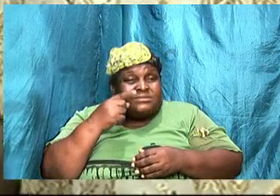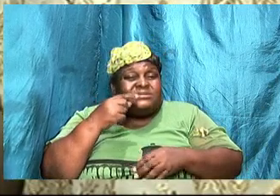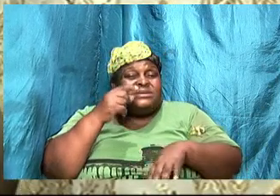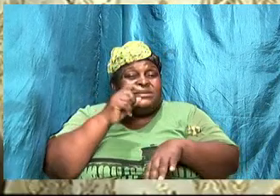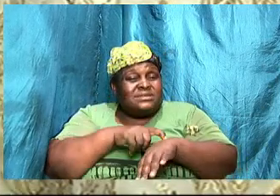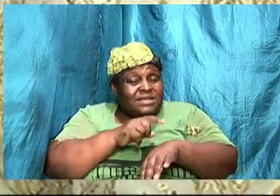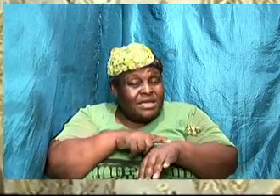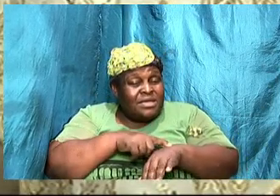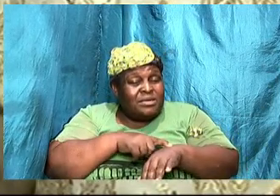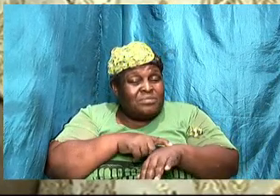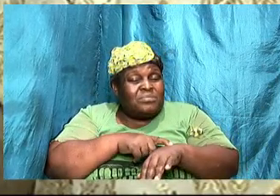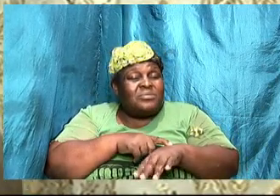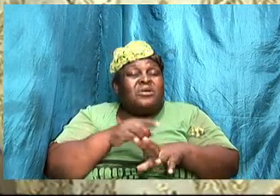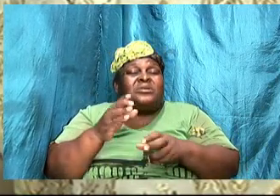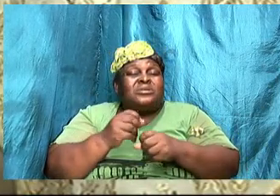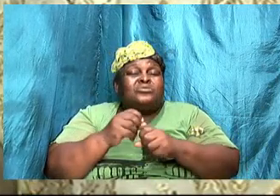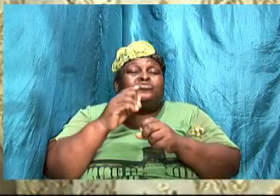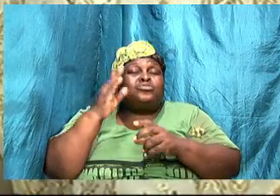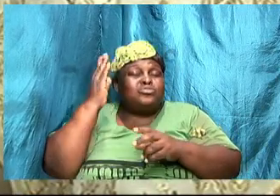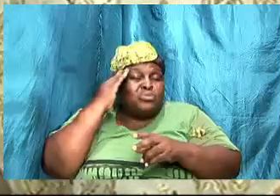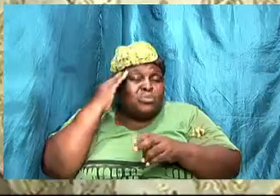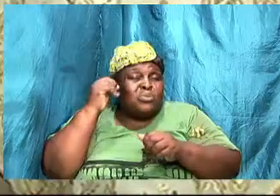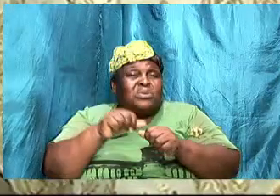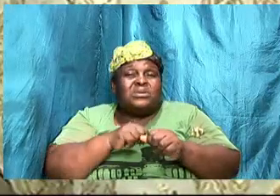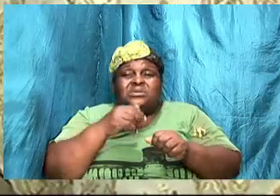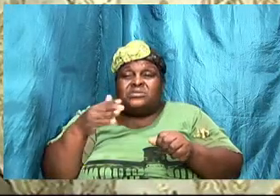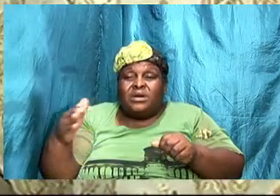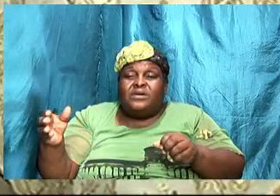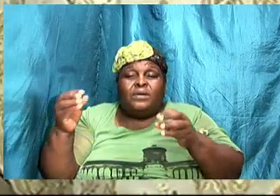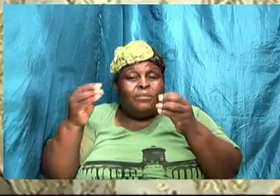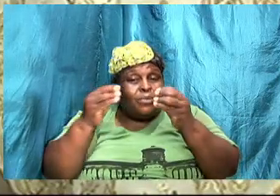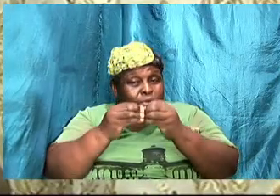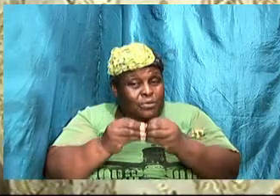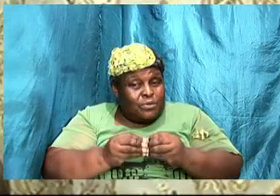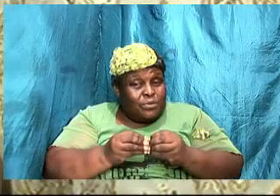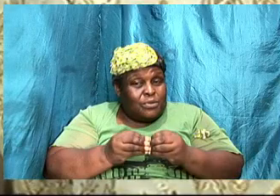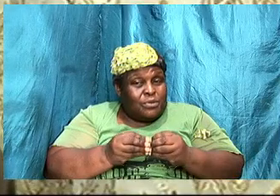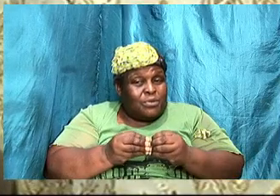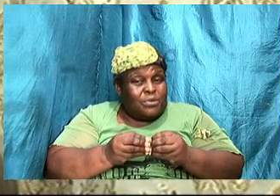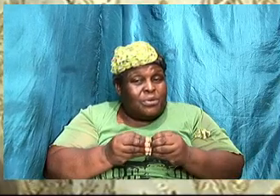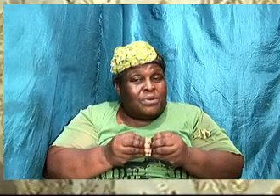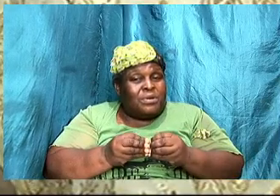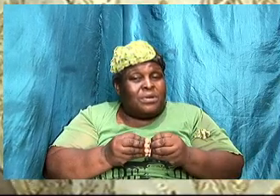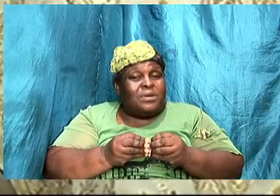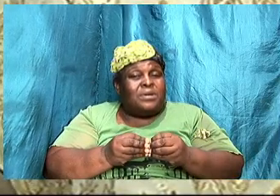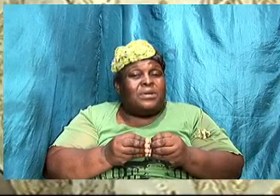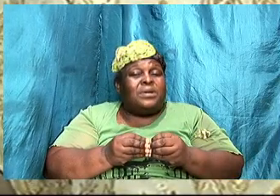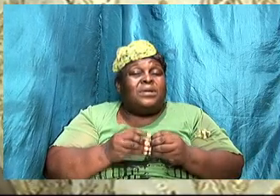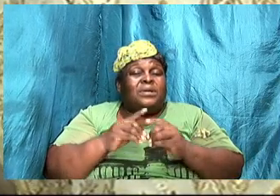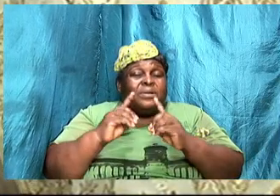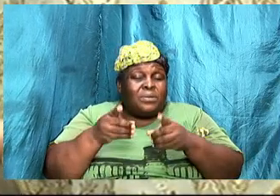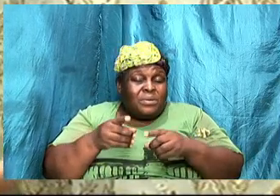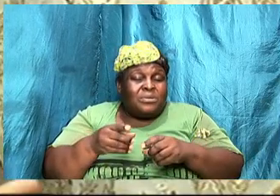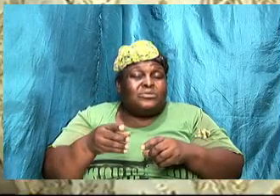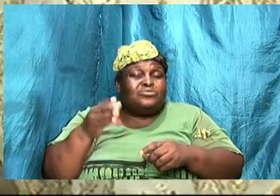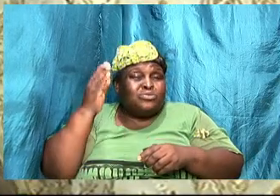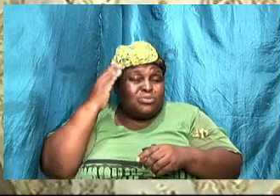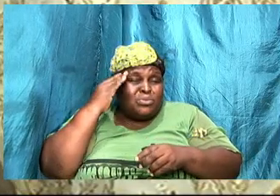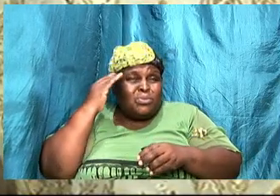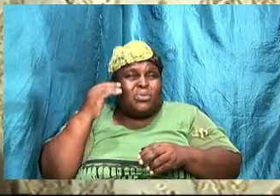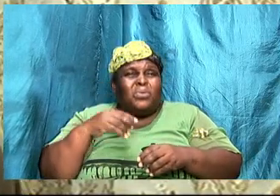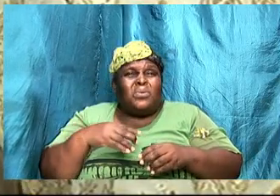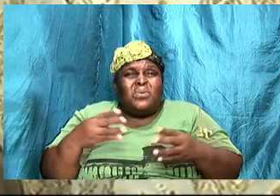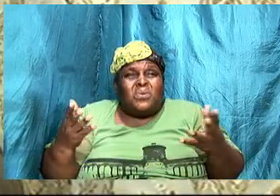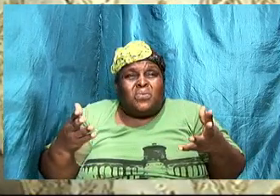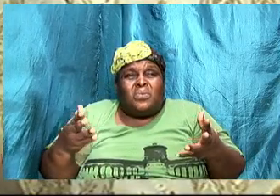that you are getting to know each other a little bit more you are getting to know what makes your partner upset